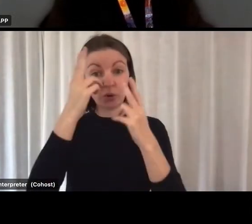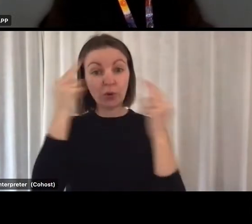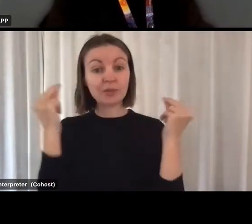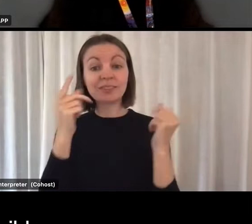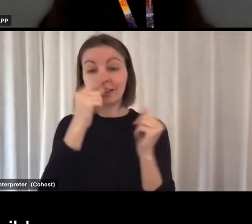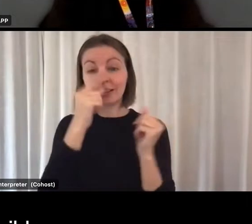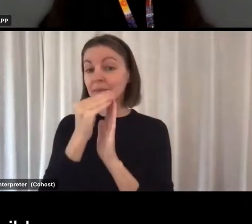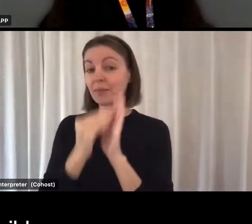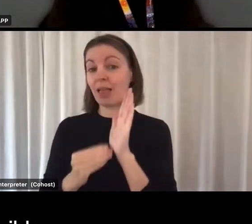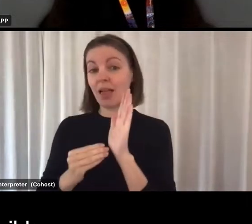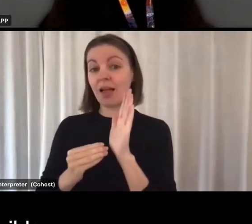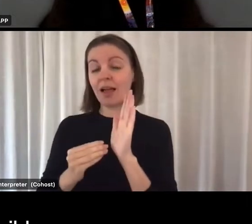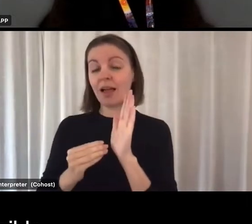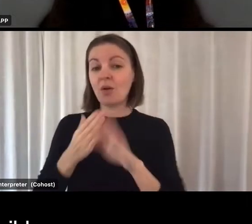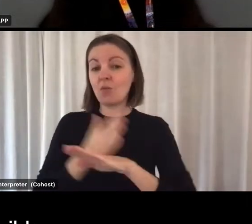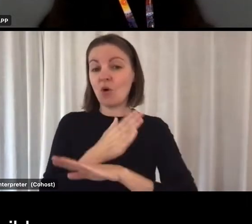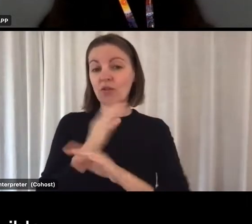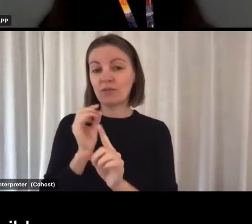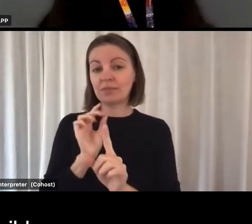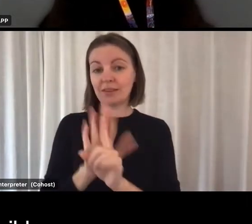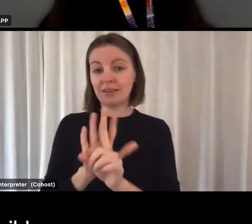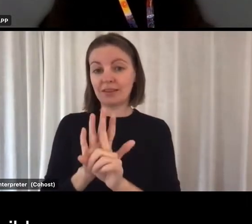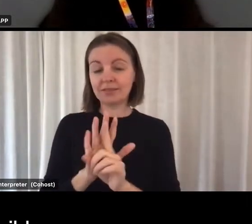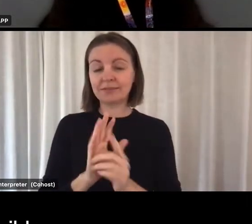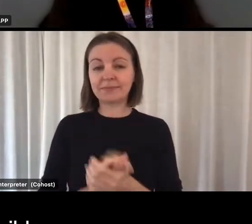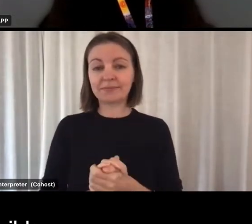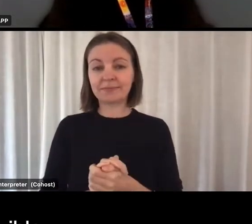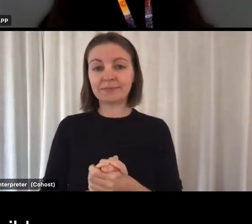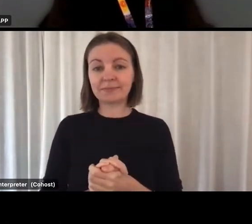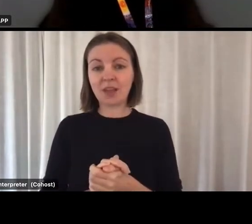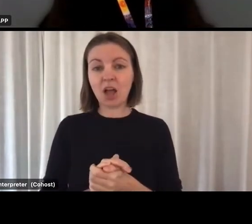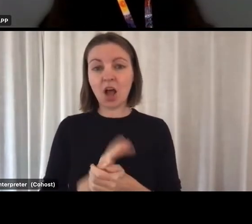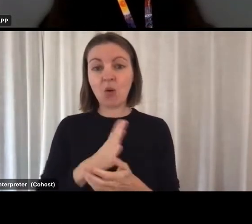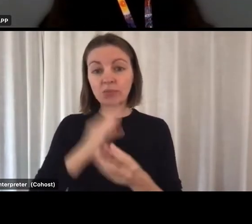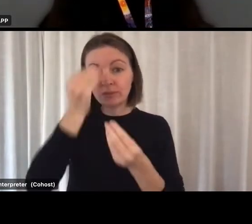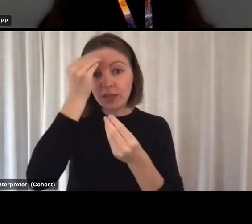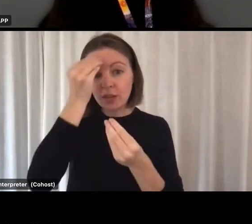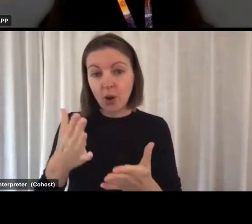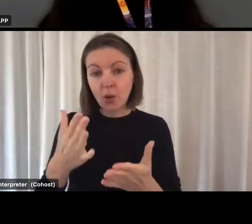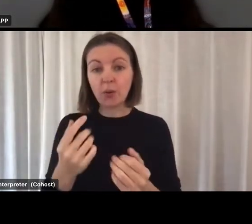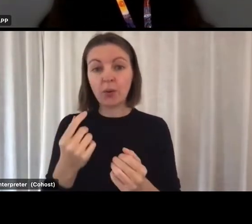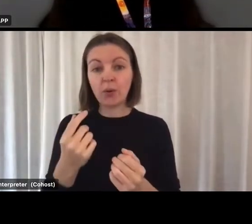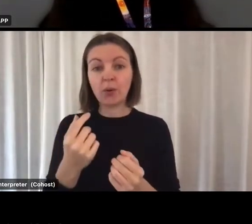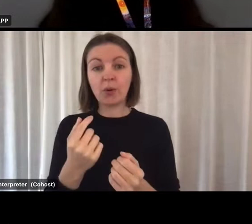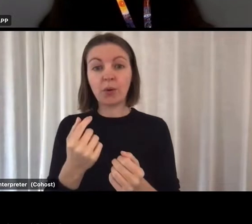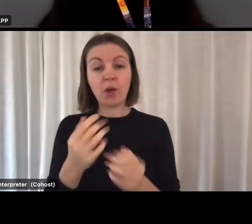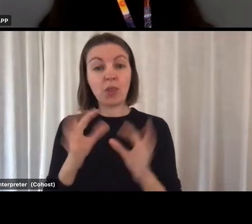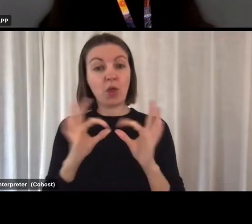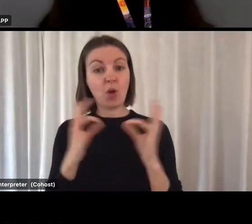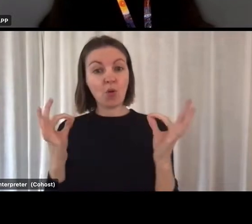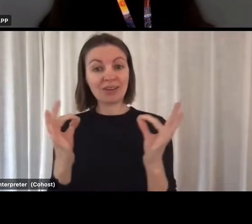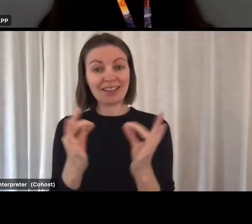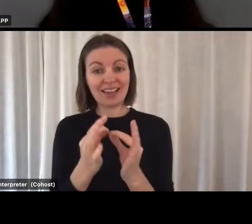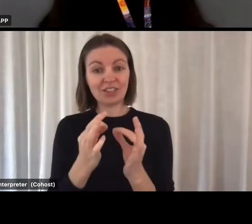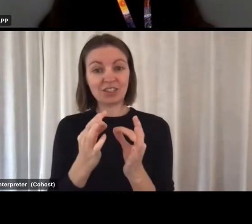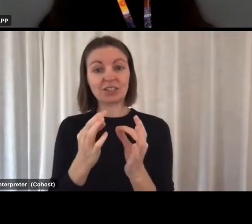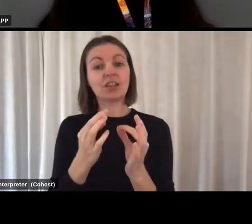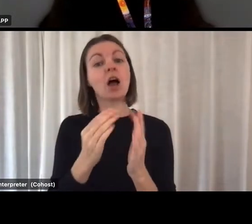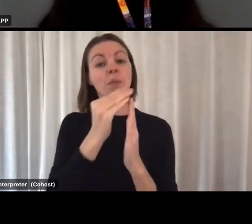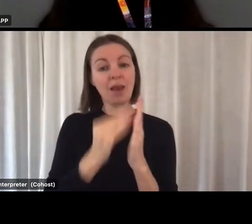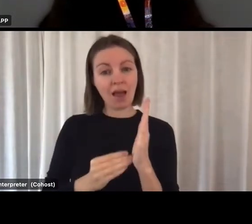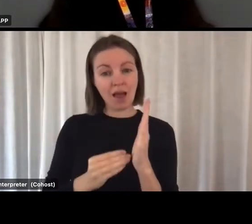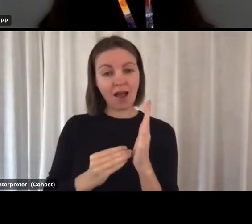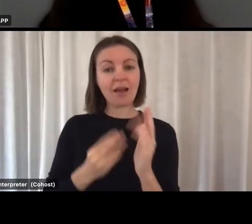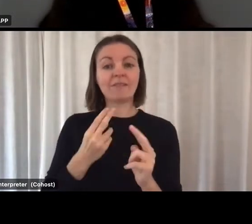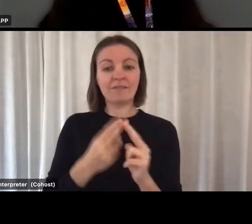So I want to highlight that particularly that eligible providers apply on behalf of the registered nurses they directly